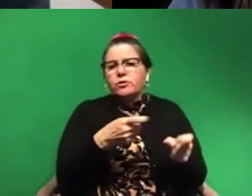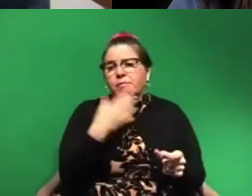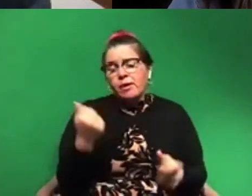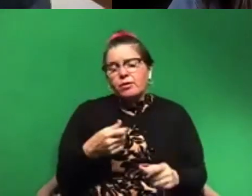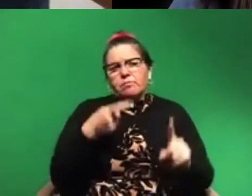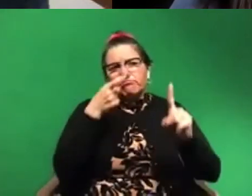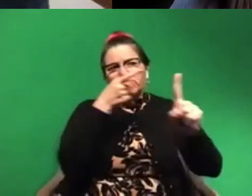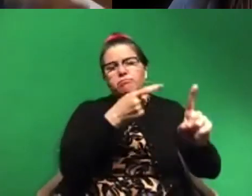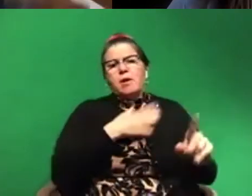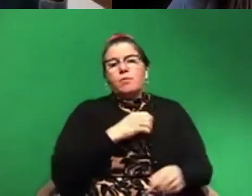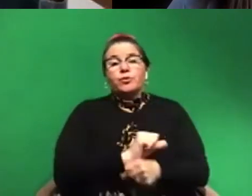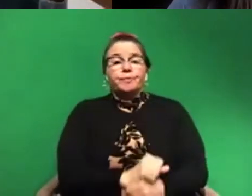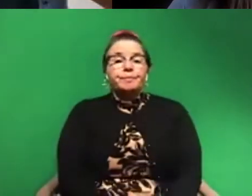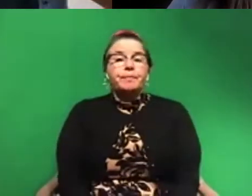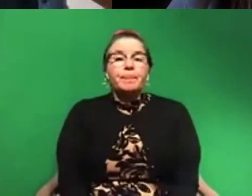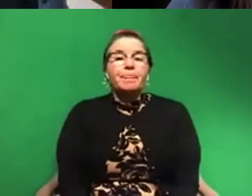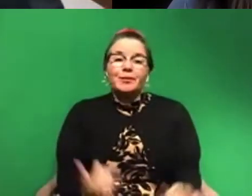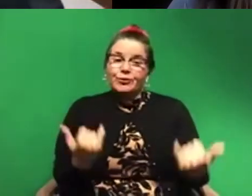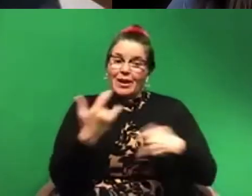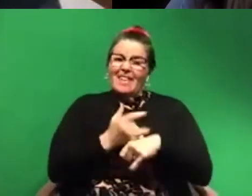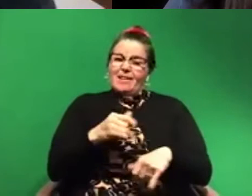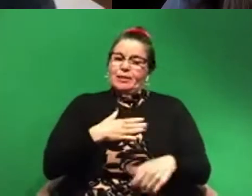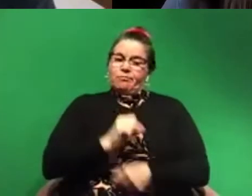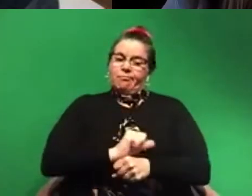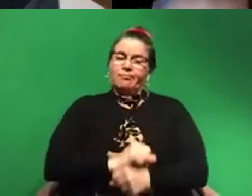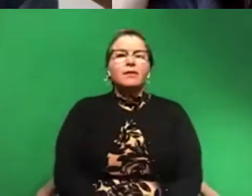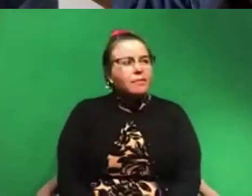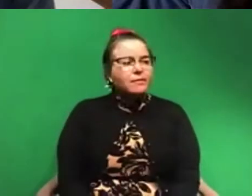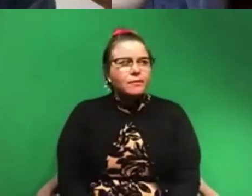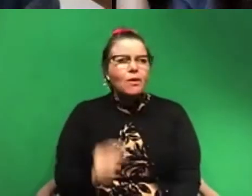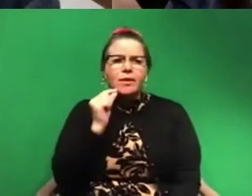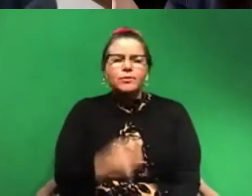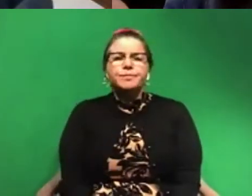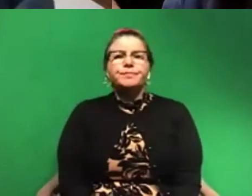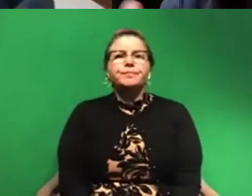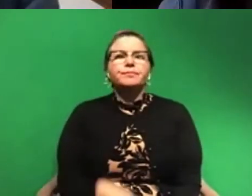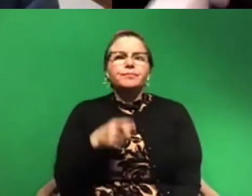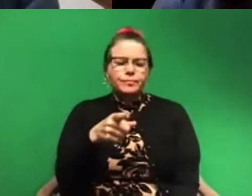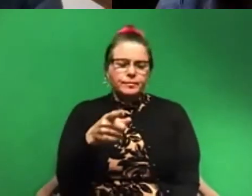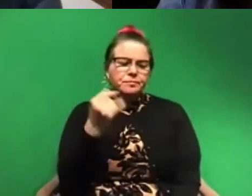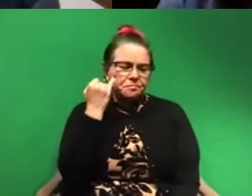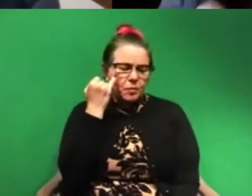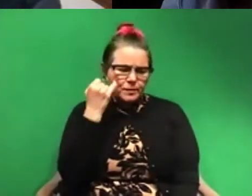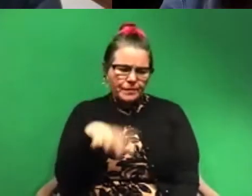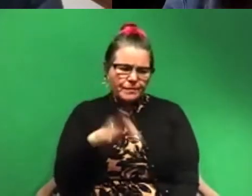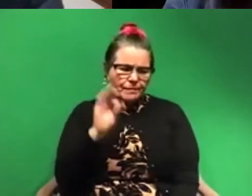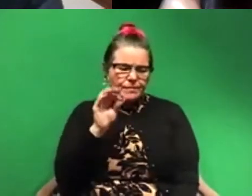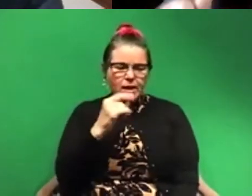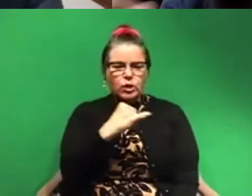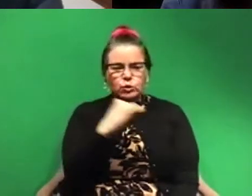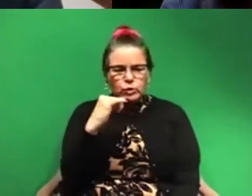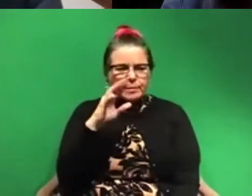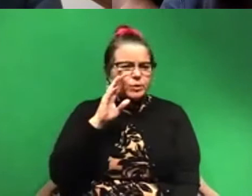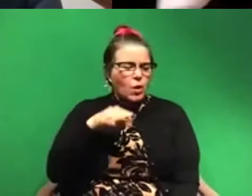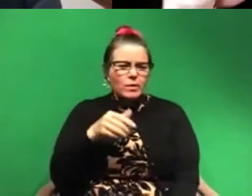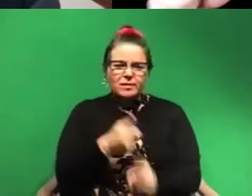of our work. That's what I do today. That's super cool. So okay, so you have, let's say you find a shrimp that you know is not in